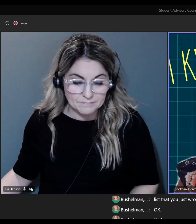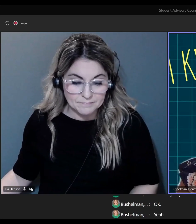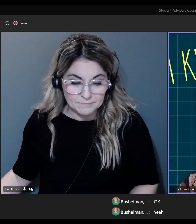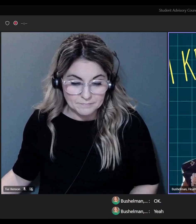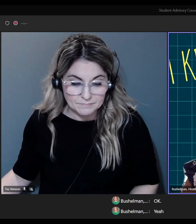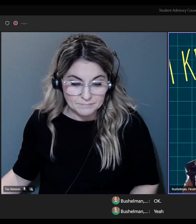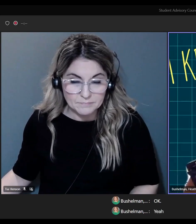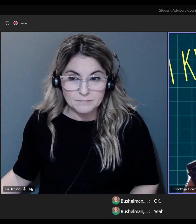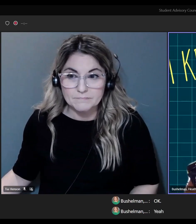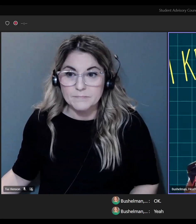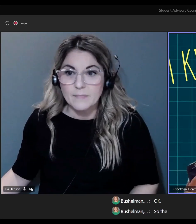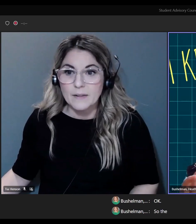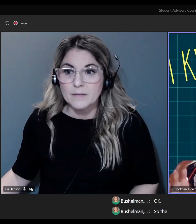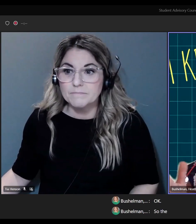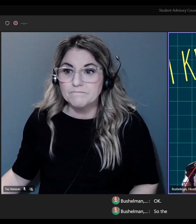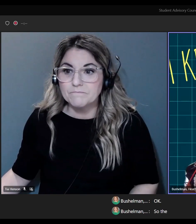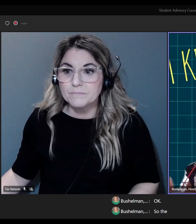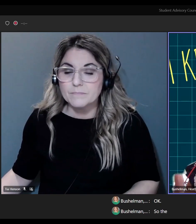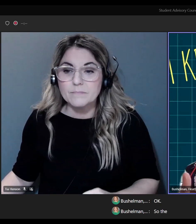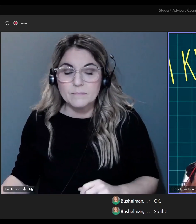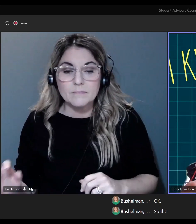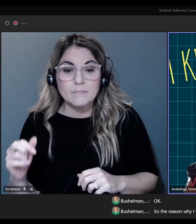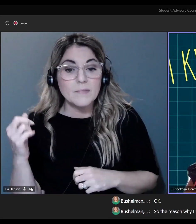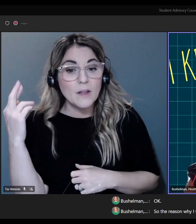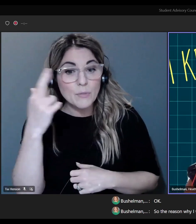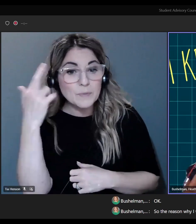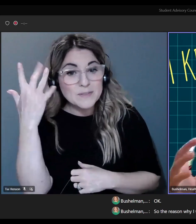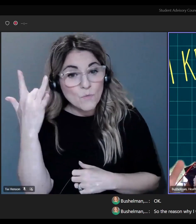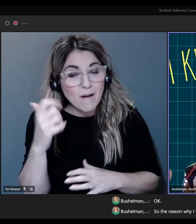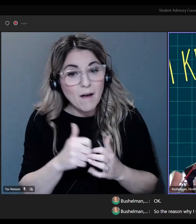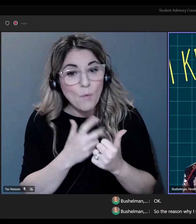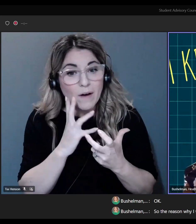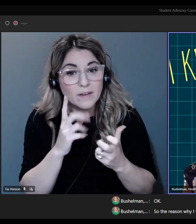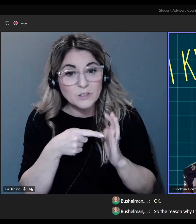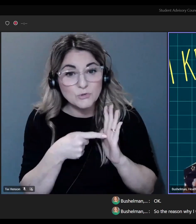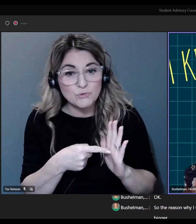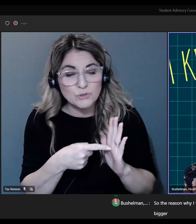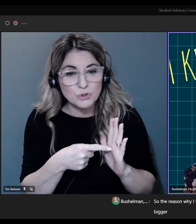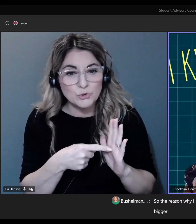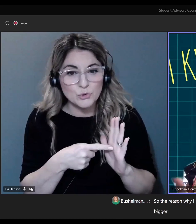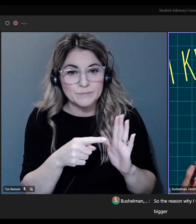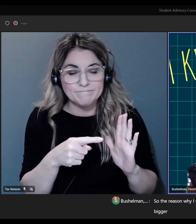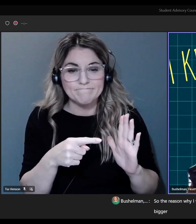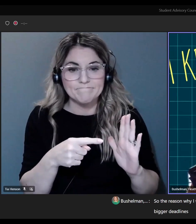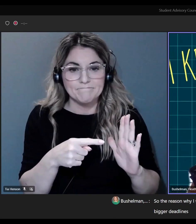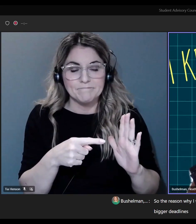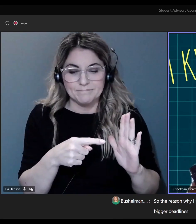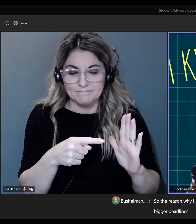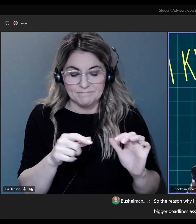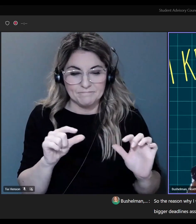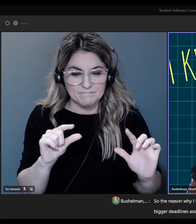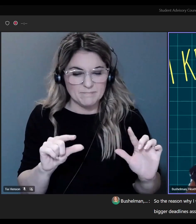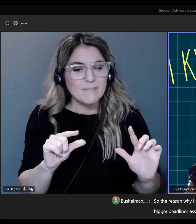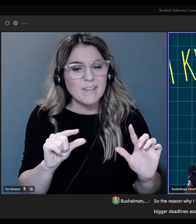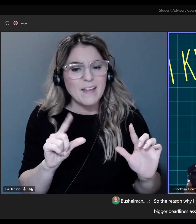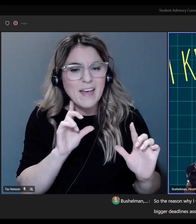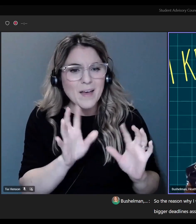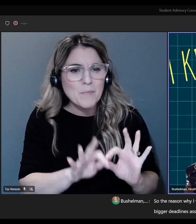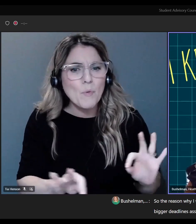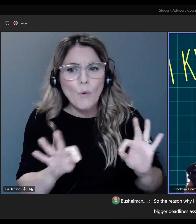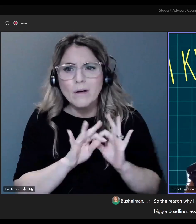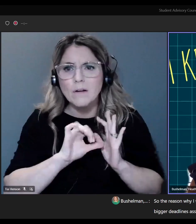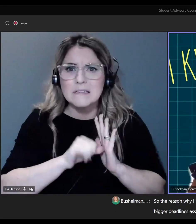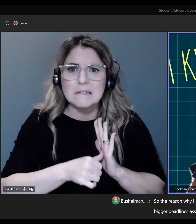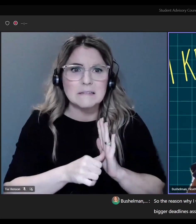Okay. So, the reason why I wanted you to highlight some of the bigger deadlines, assignments, things that are happening